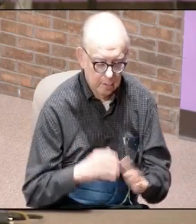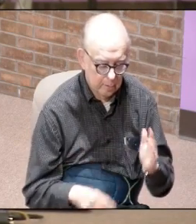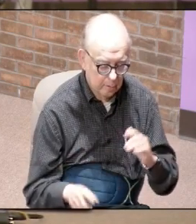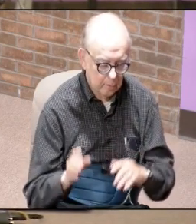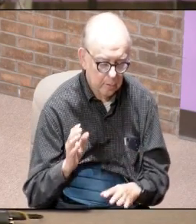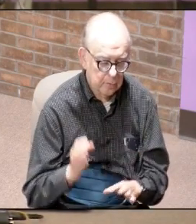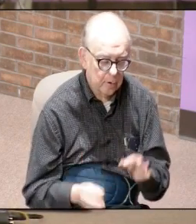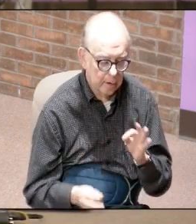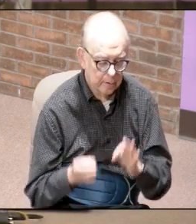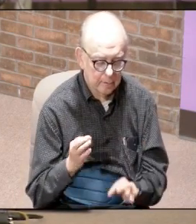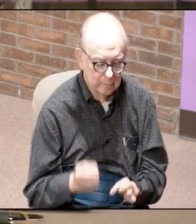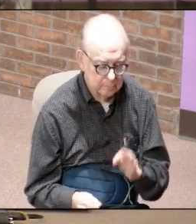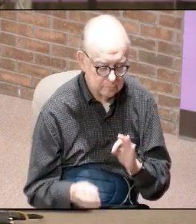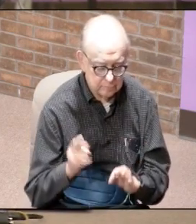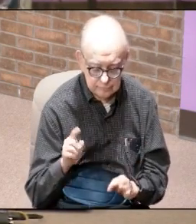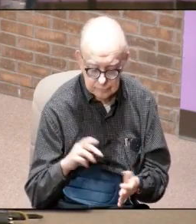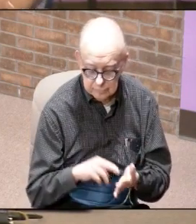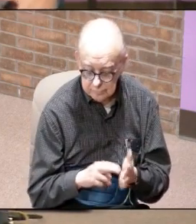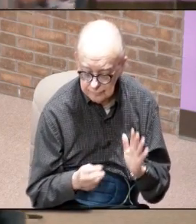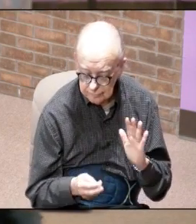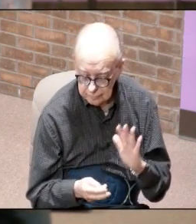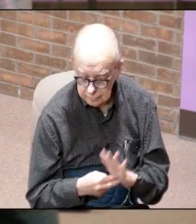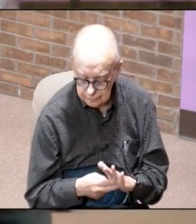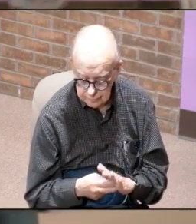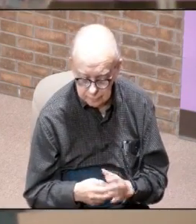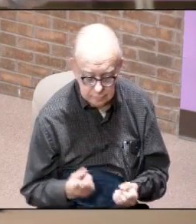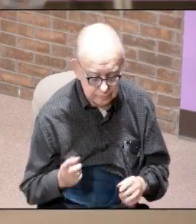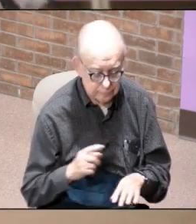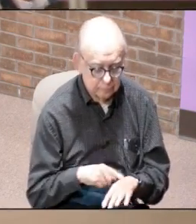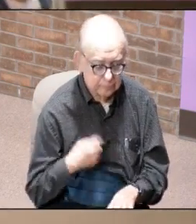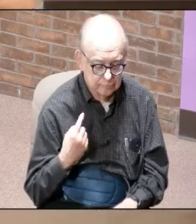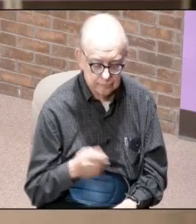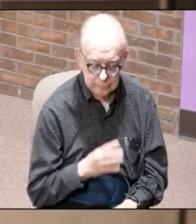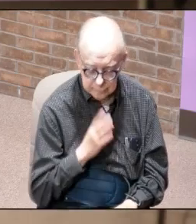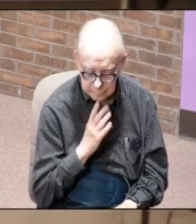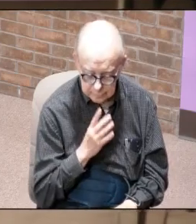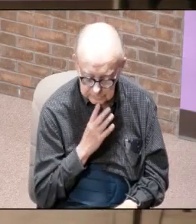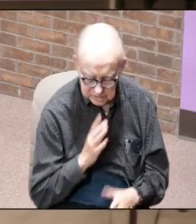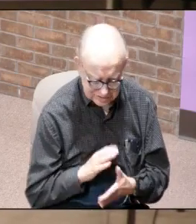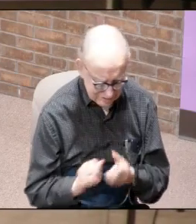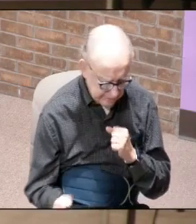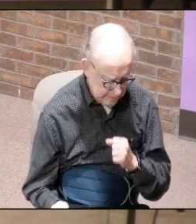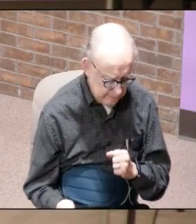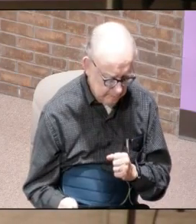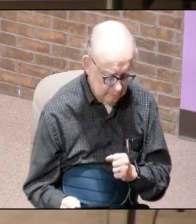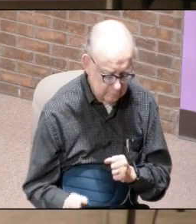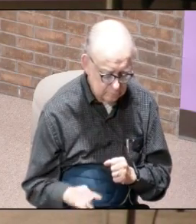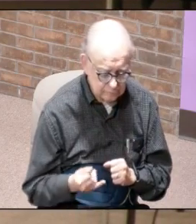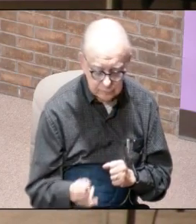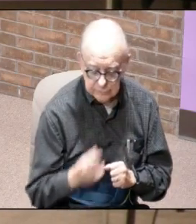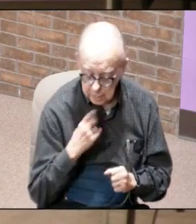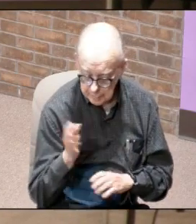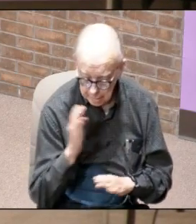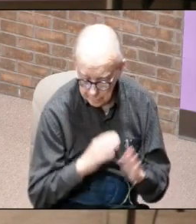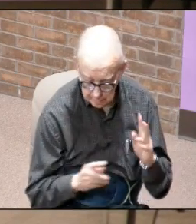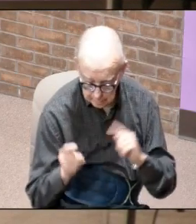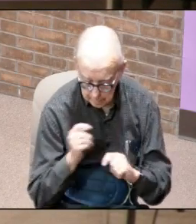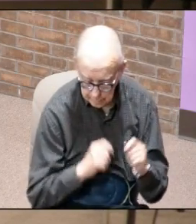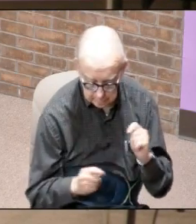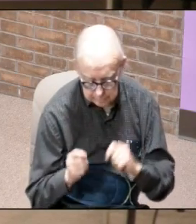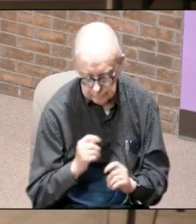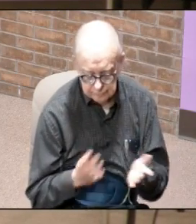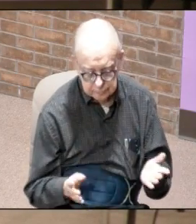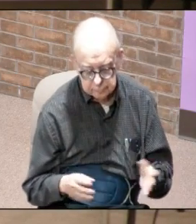trials and what this means is a lot of times we talk about suffering but he's talking about tribulations and